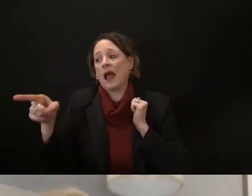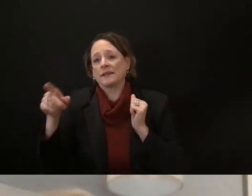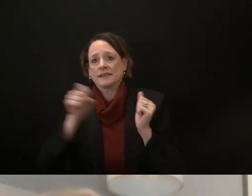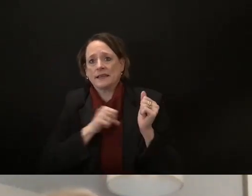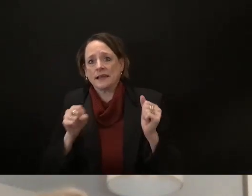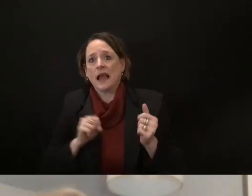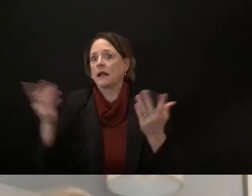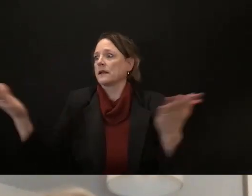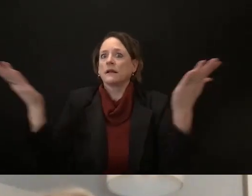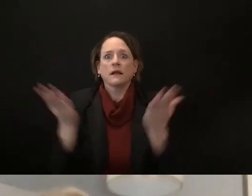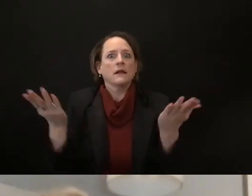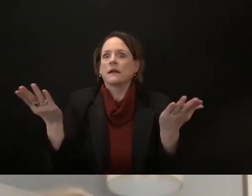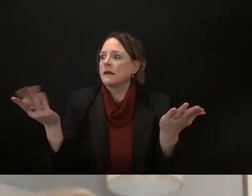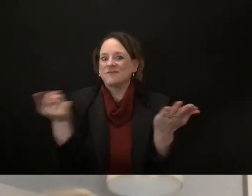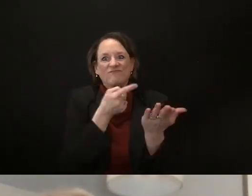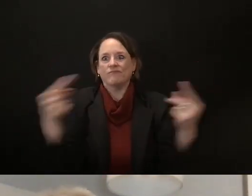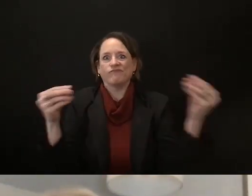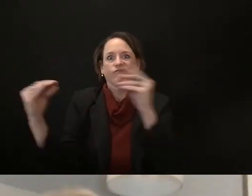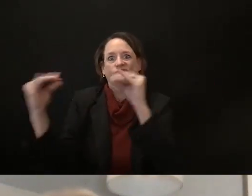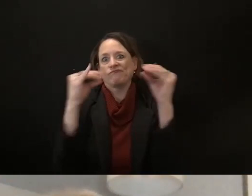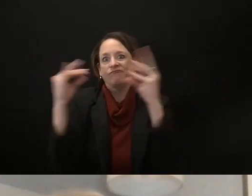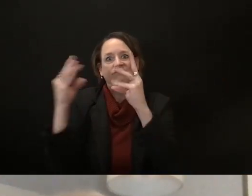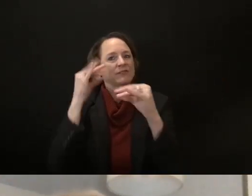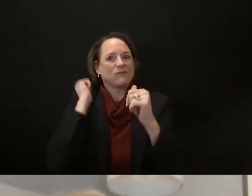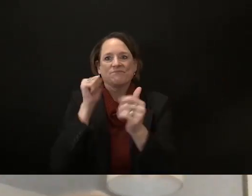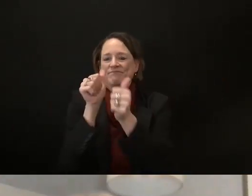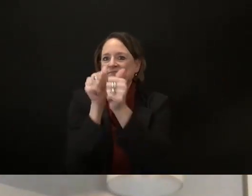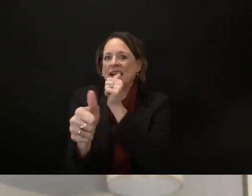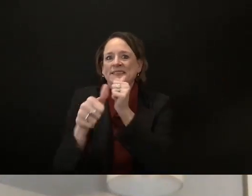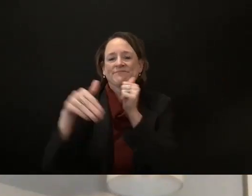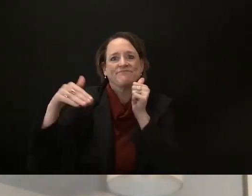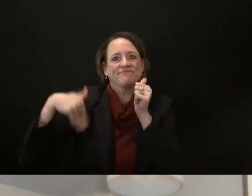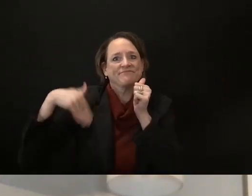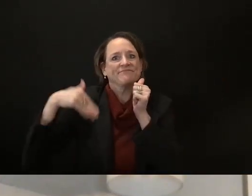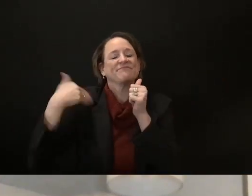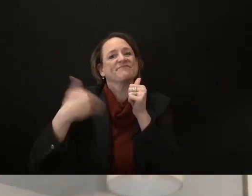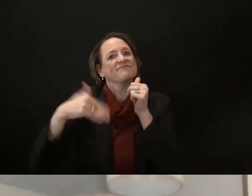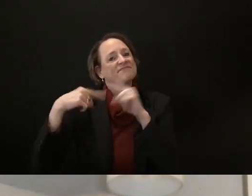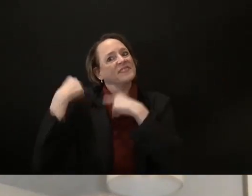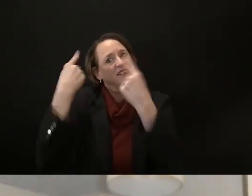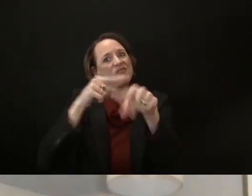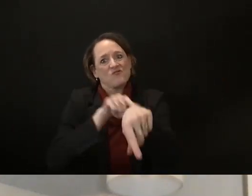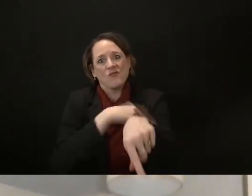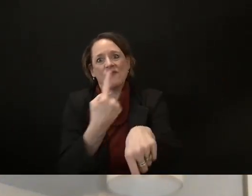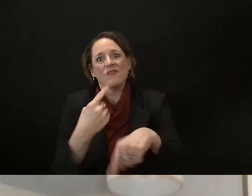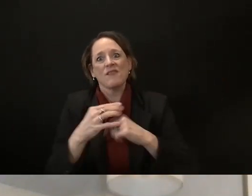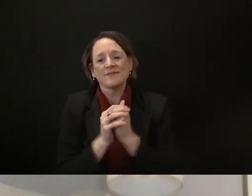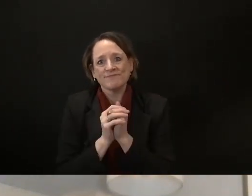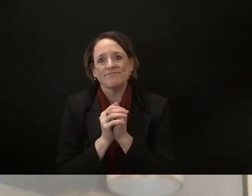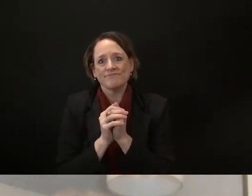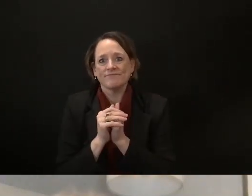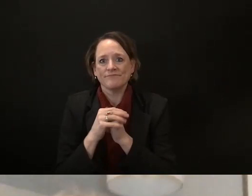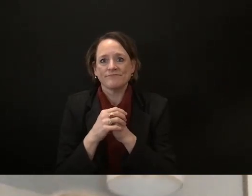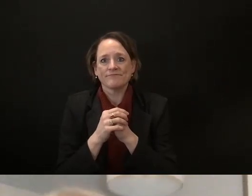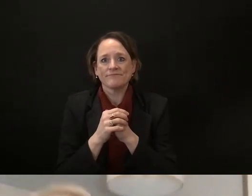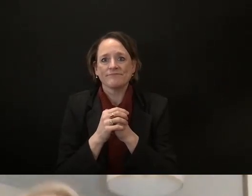something that's been enacted and carried forward so that that gives us the illustrious distinction